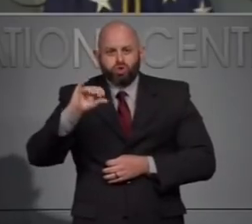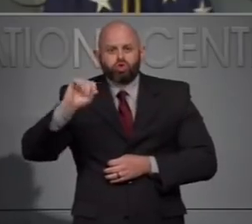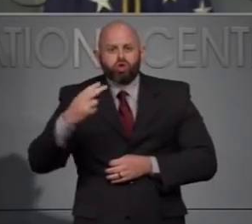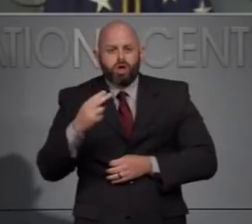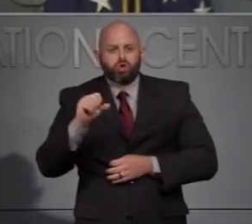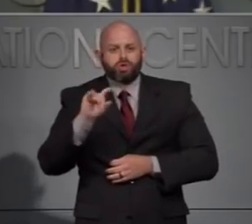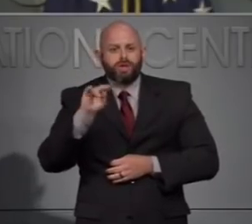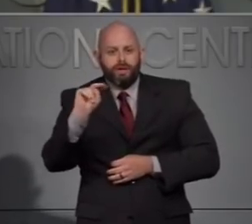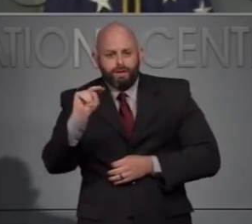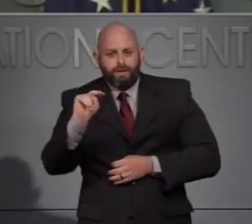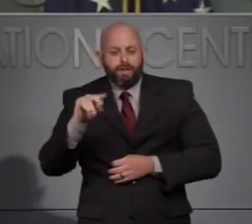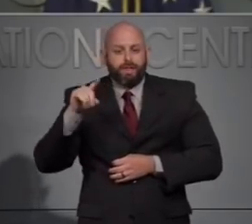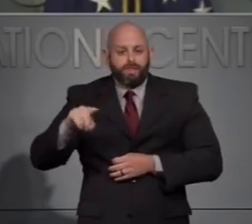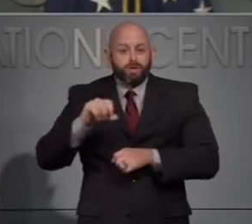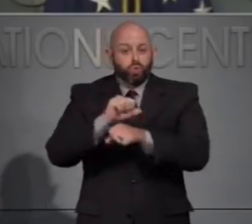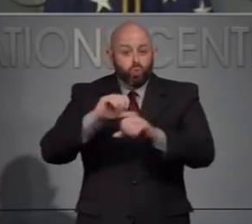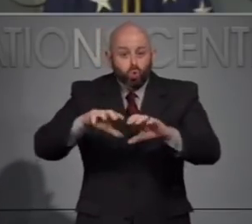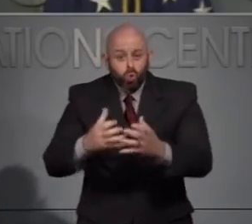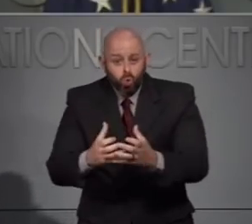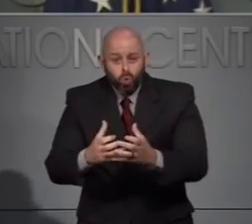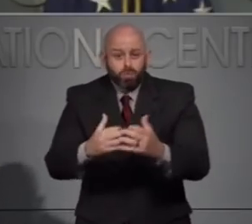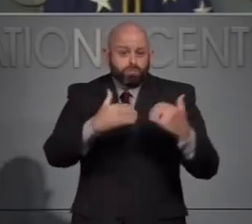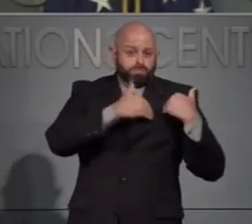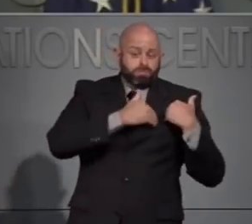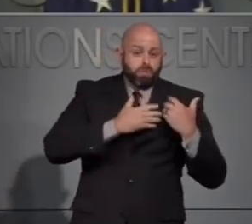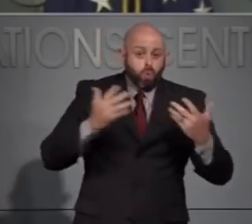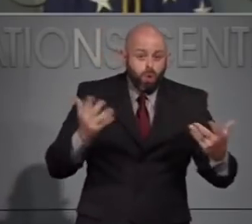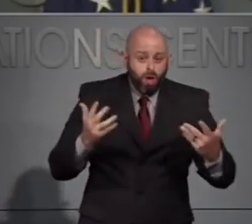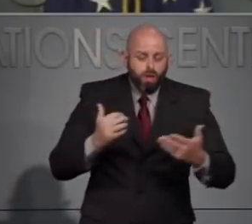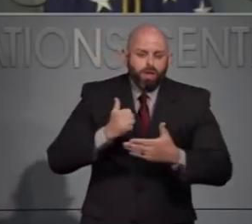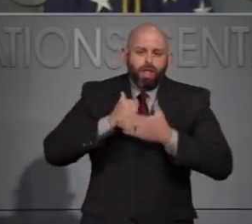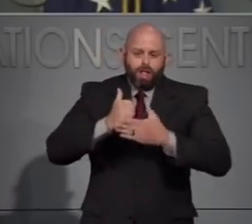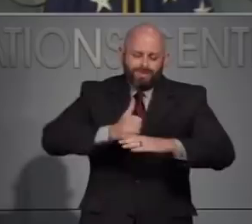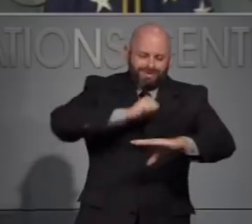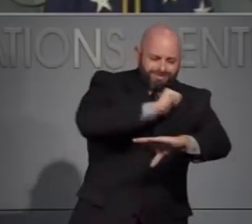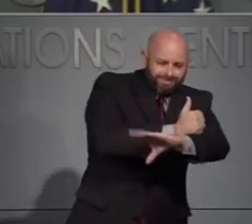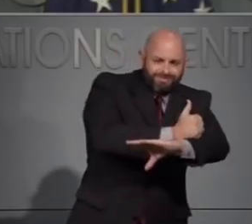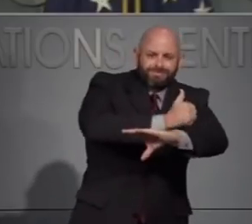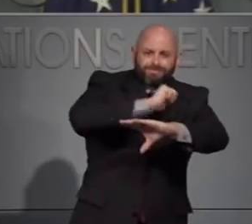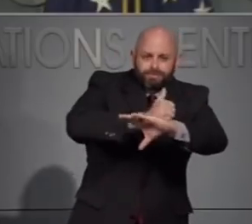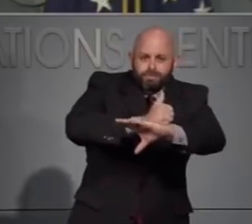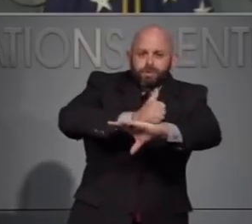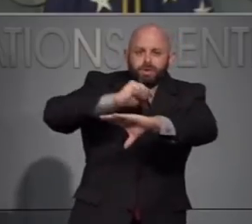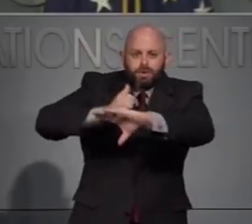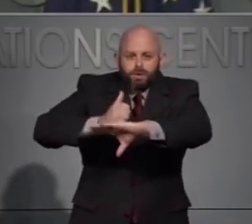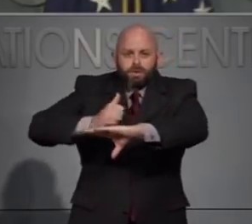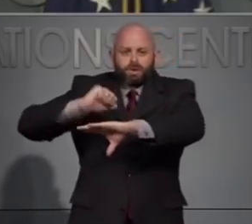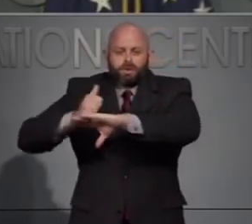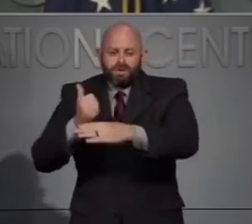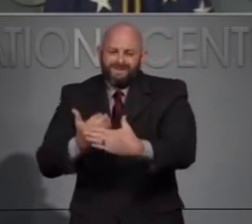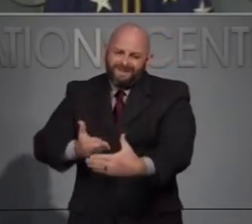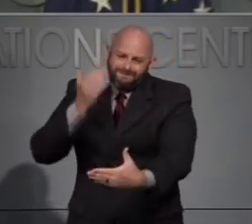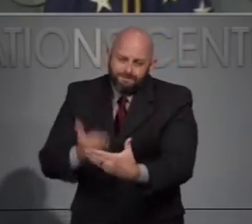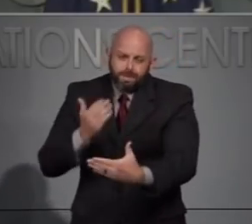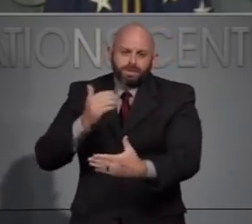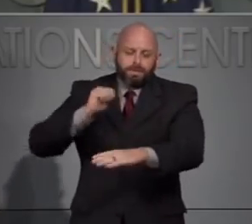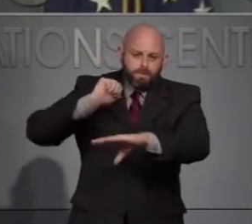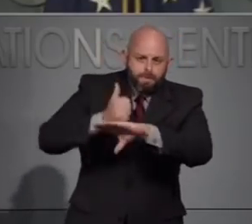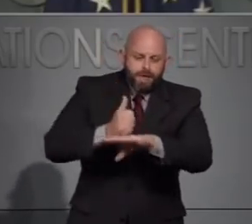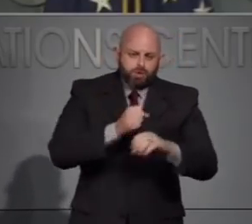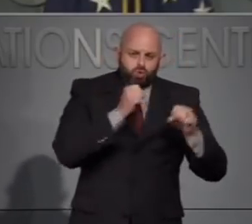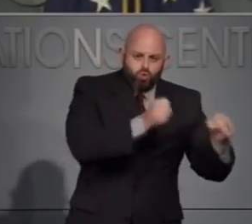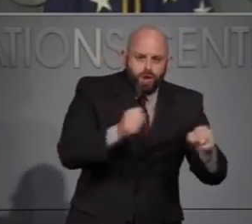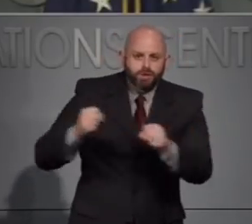women puts carrot in prison while killing individuals, escrerte blind children